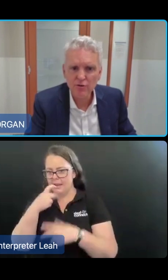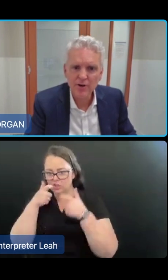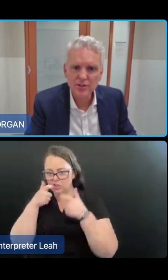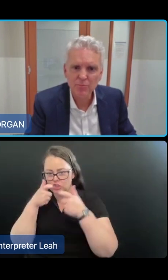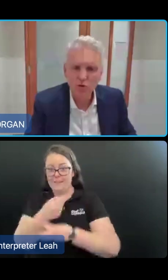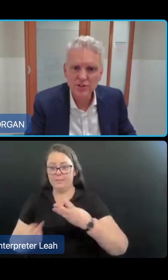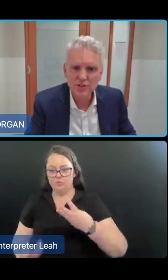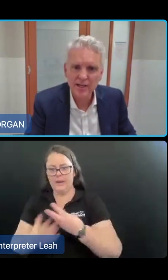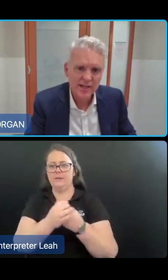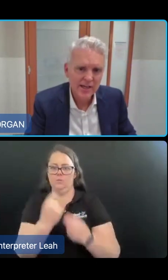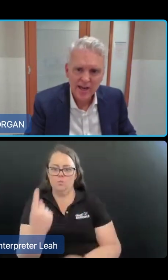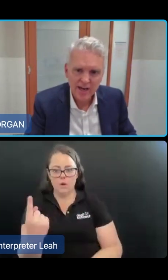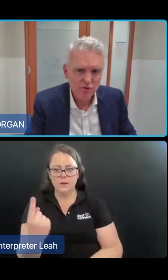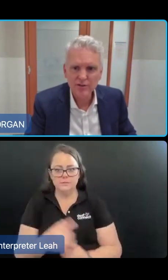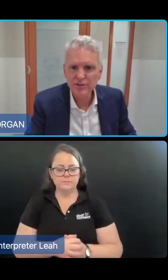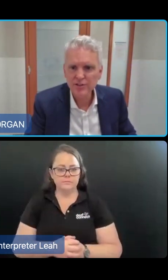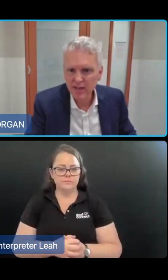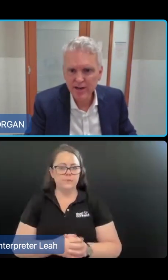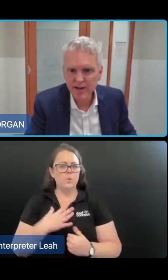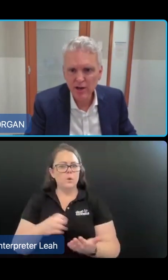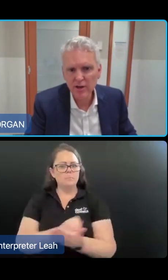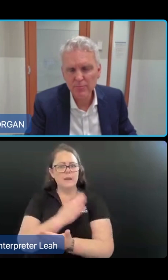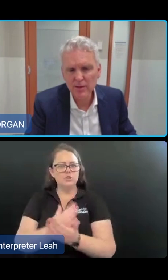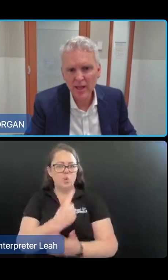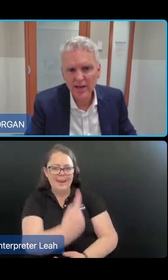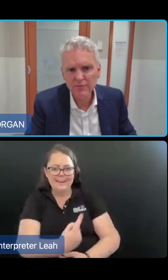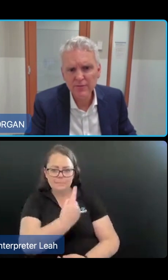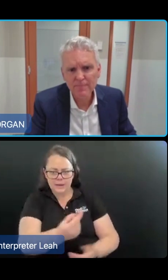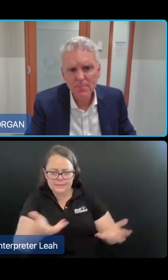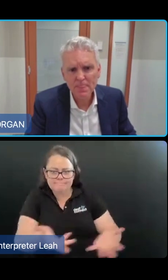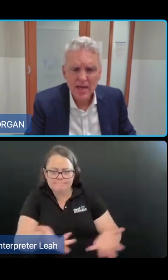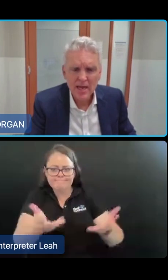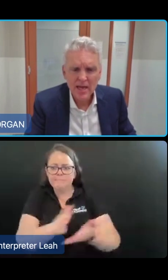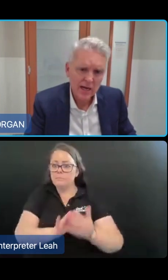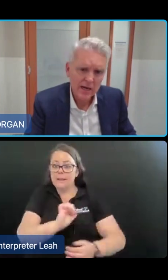through upfront supports like handrails and allied health to keep people active.